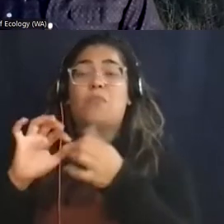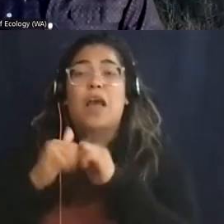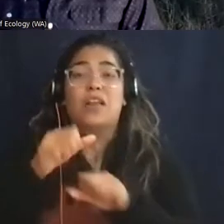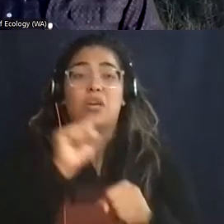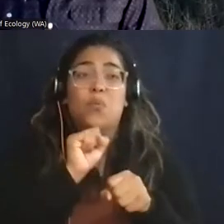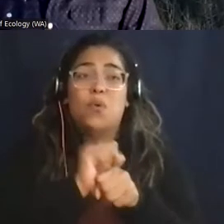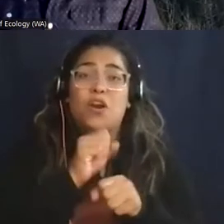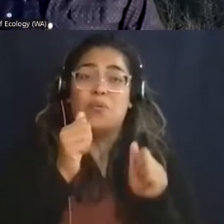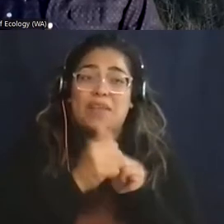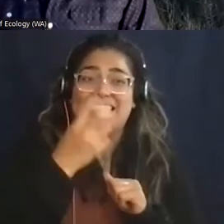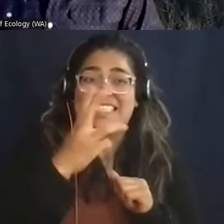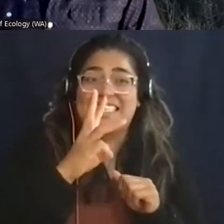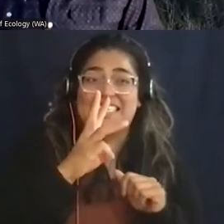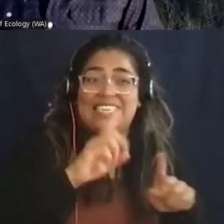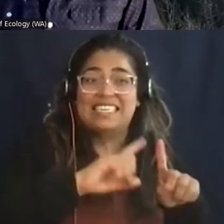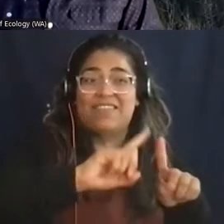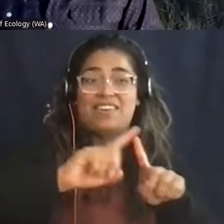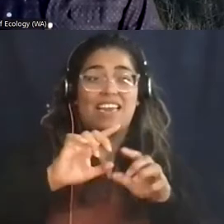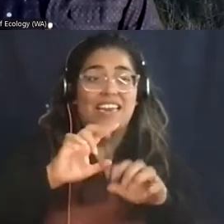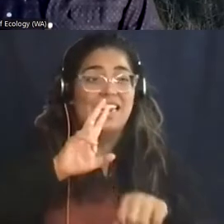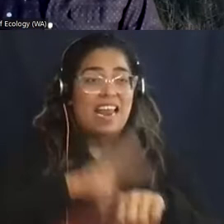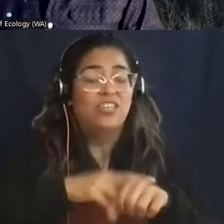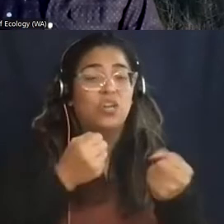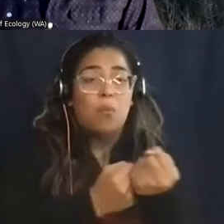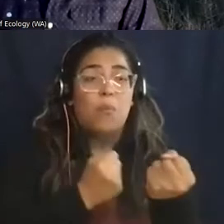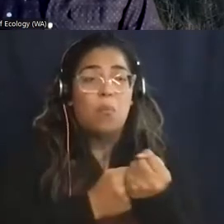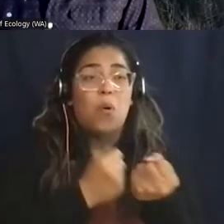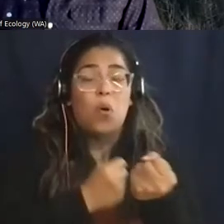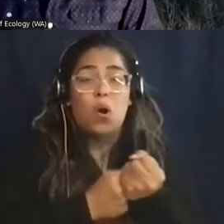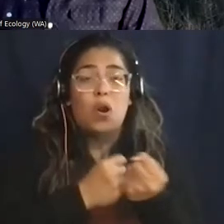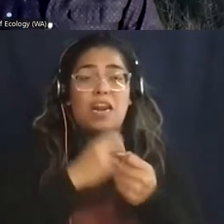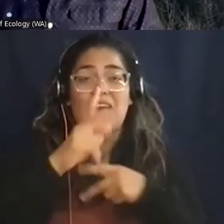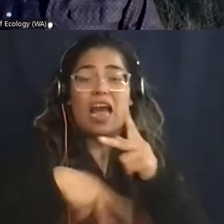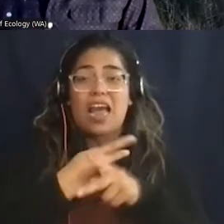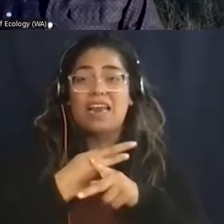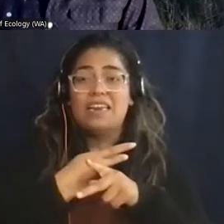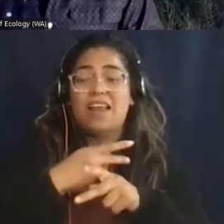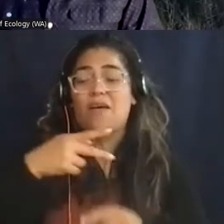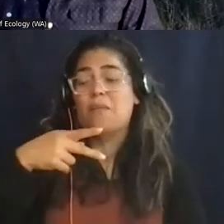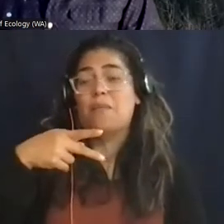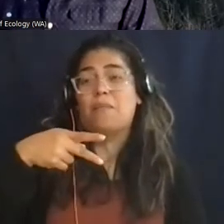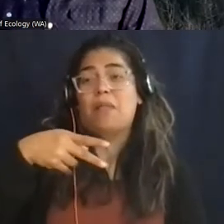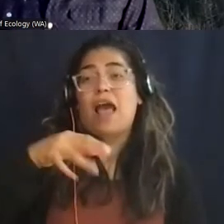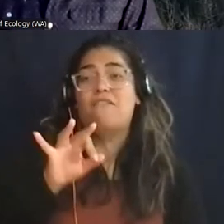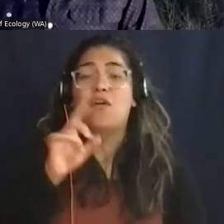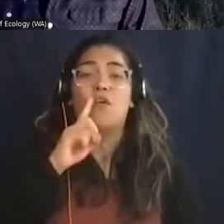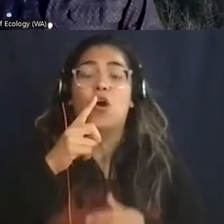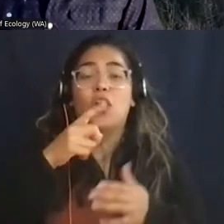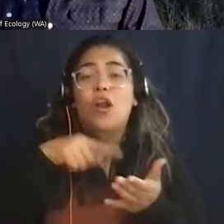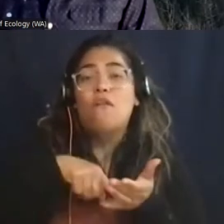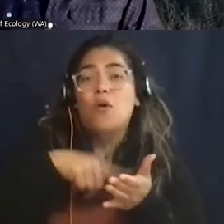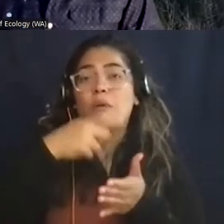16 nations to support a platform at an affordable cost around the world?